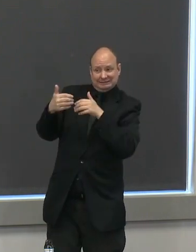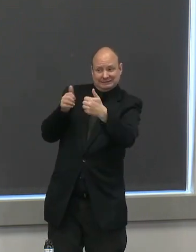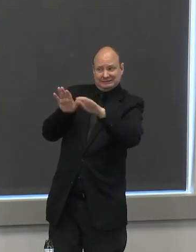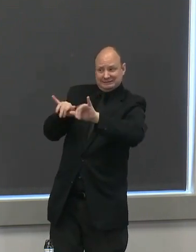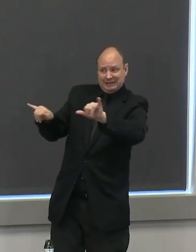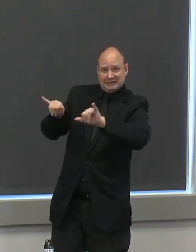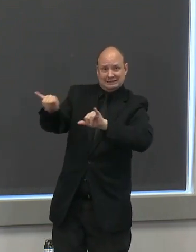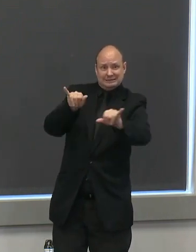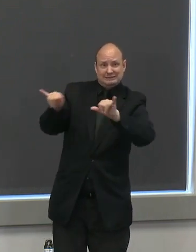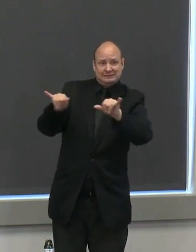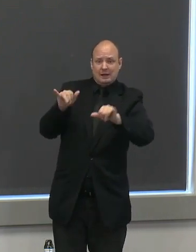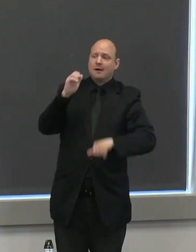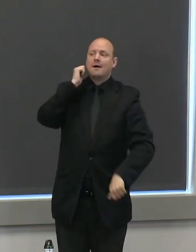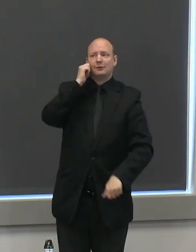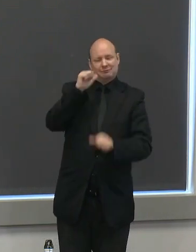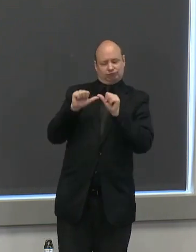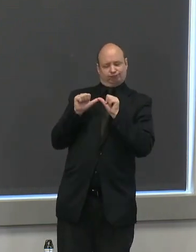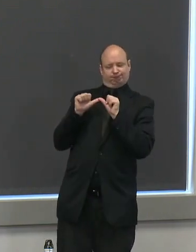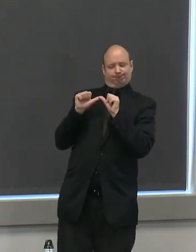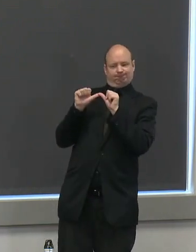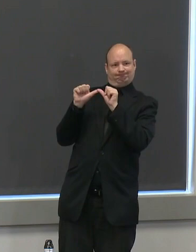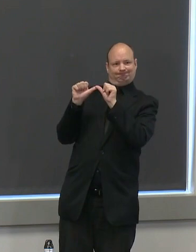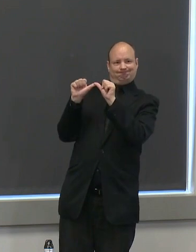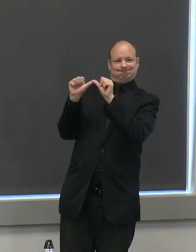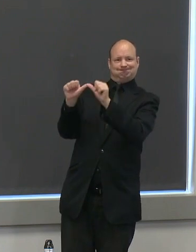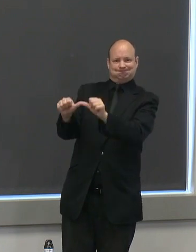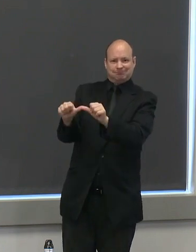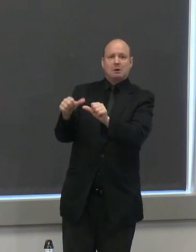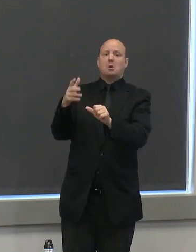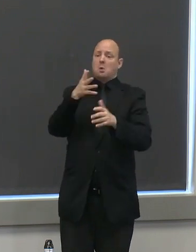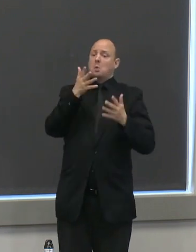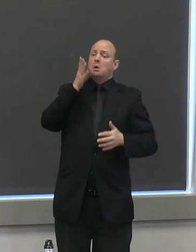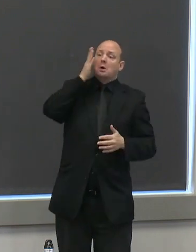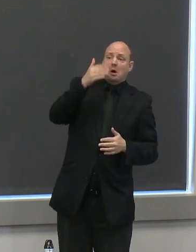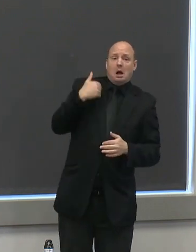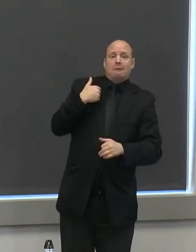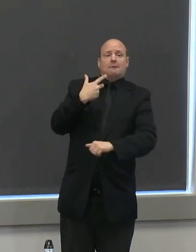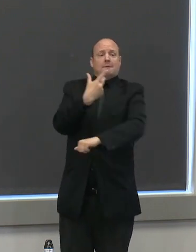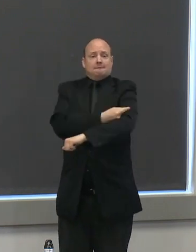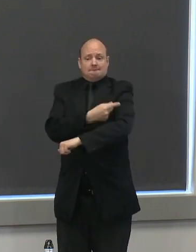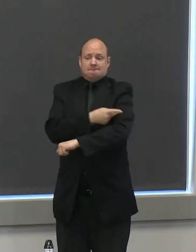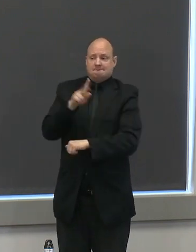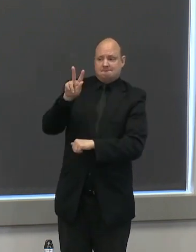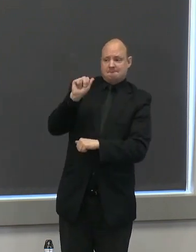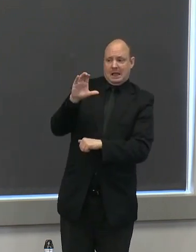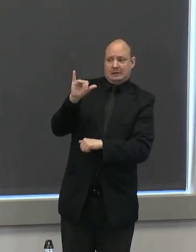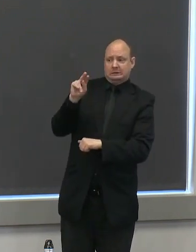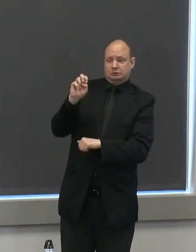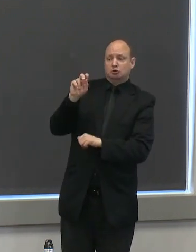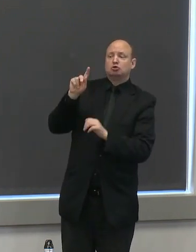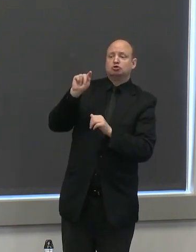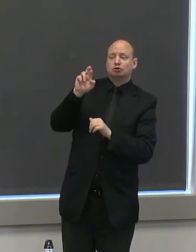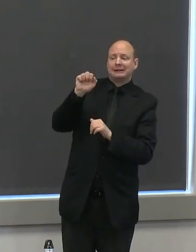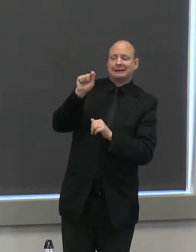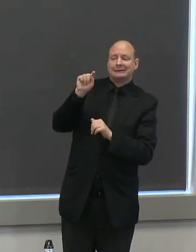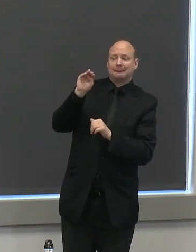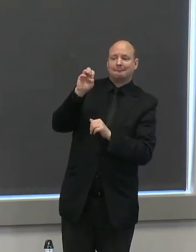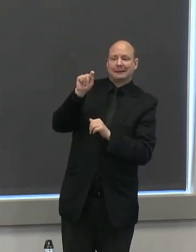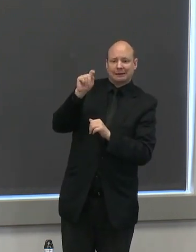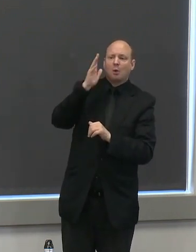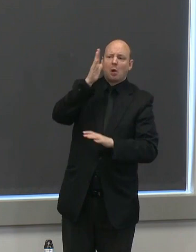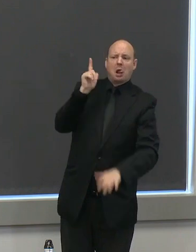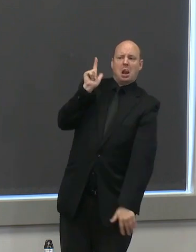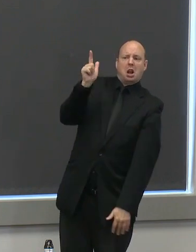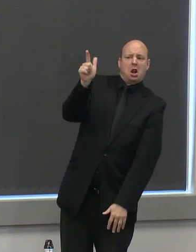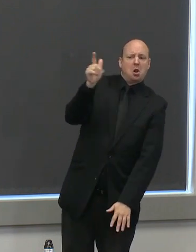security of a vaccine or treatment for the disease i want to be clear that we will not be able to